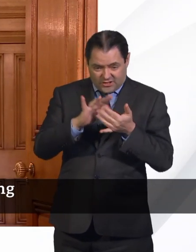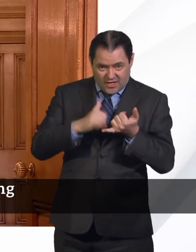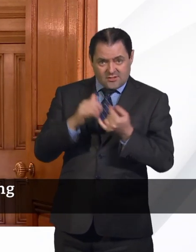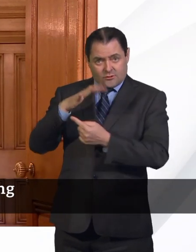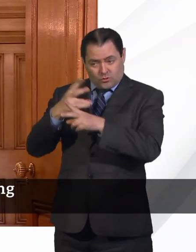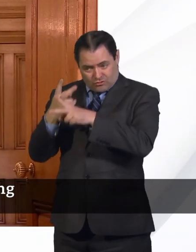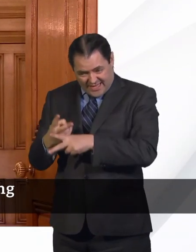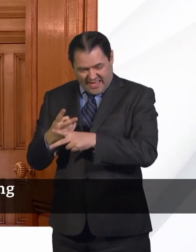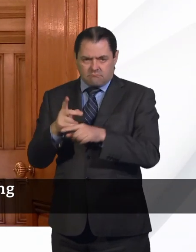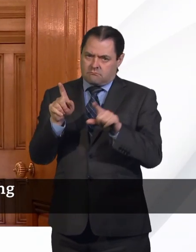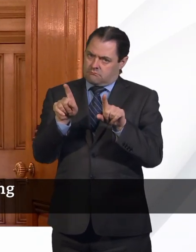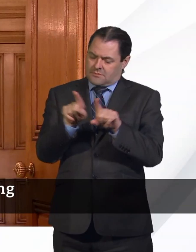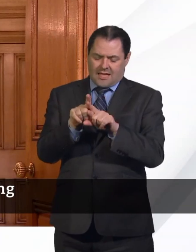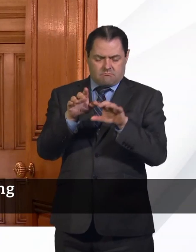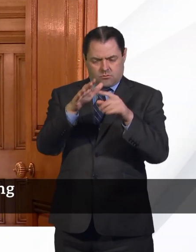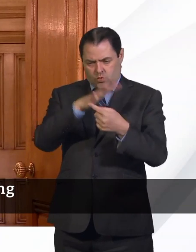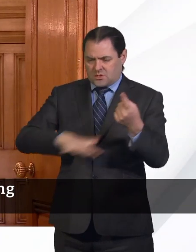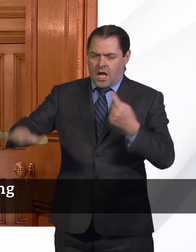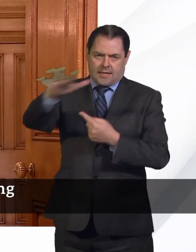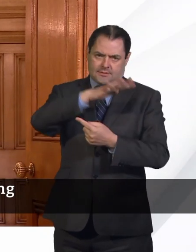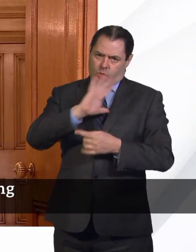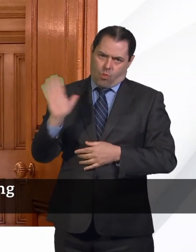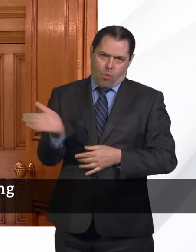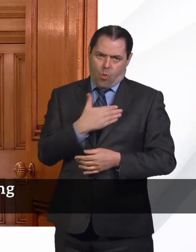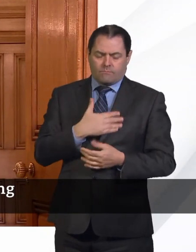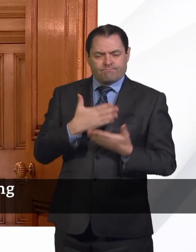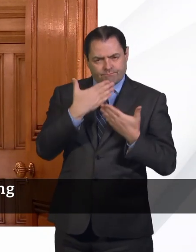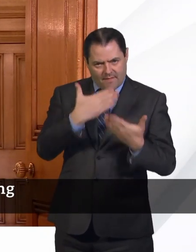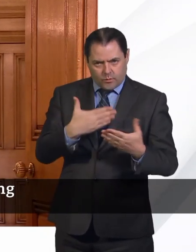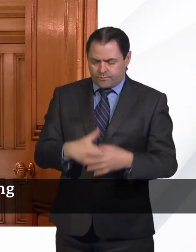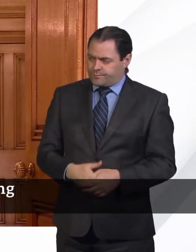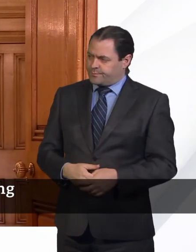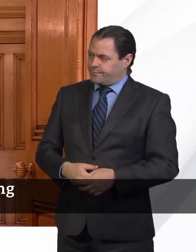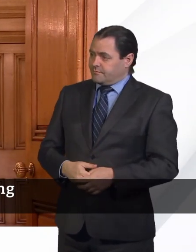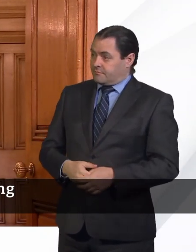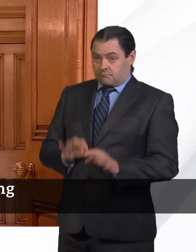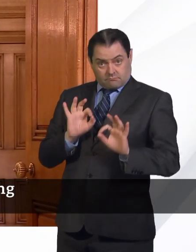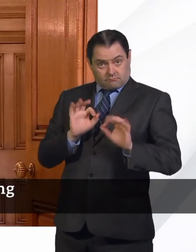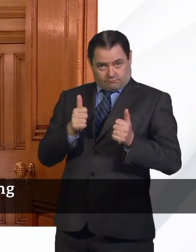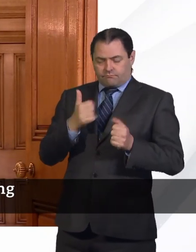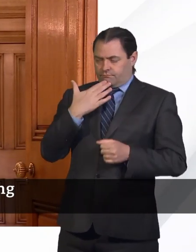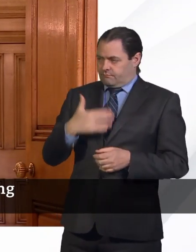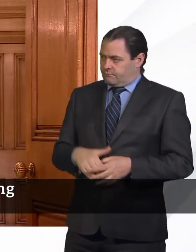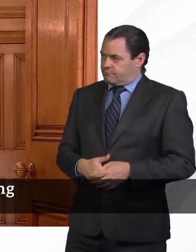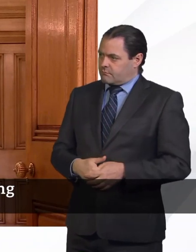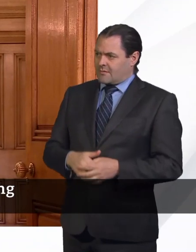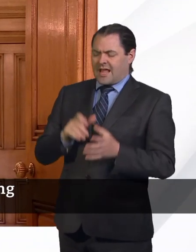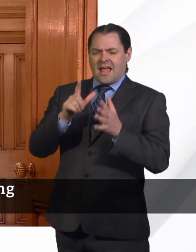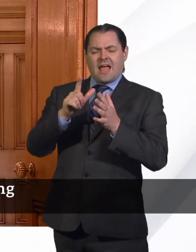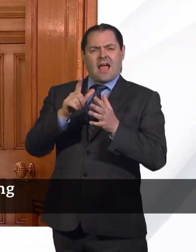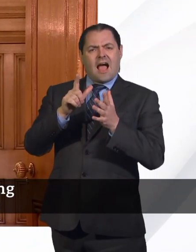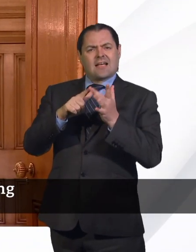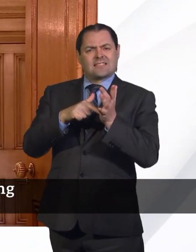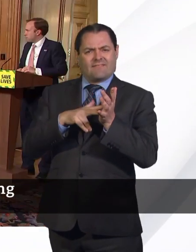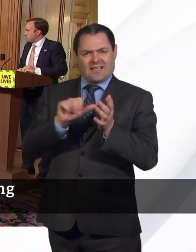for. And I think we need to do across society as a whole. Thanks very much, Rhianna. Is that OK? Yeah. Emily Morgan from